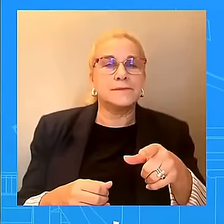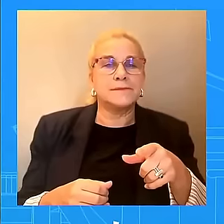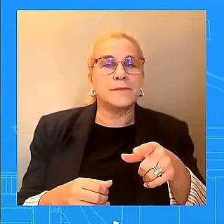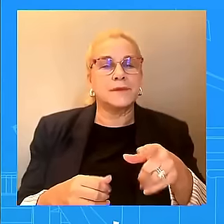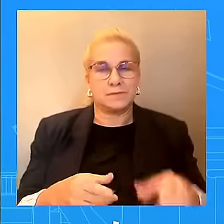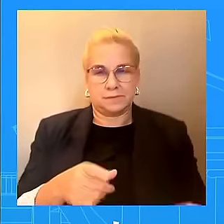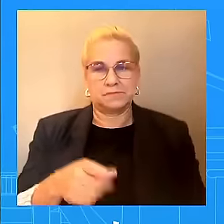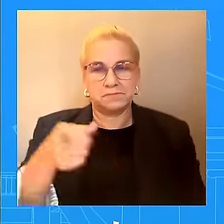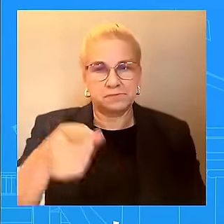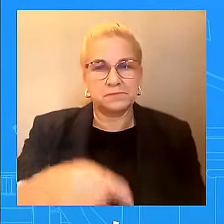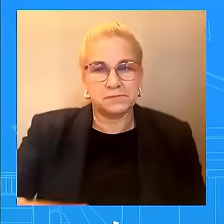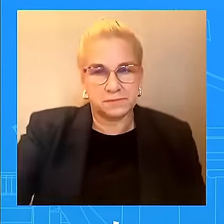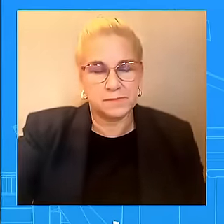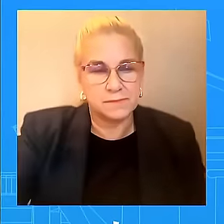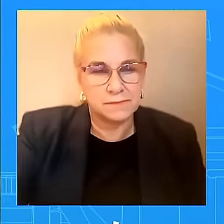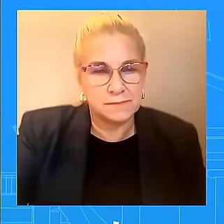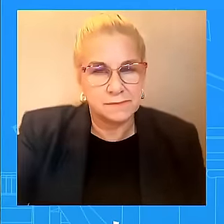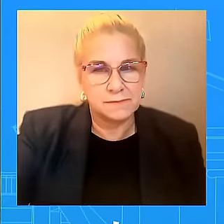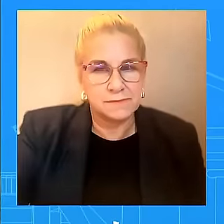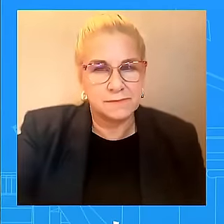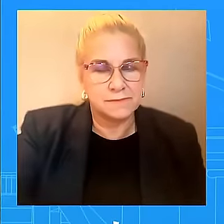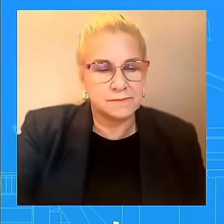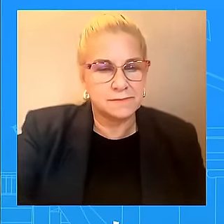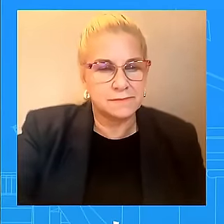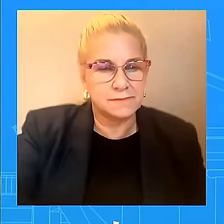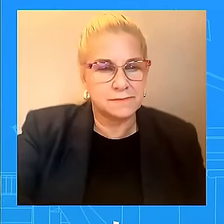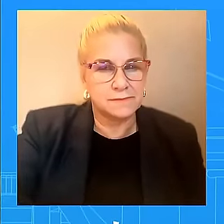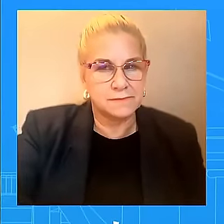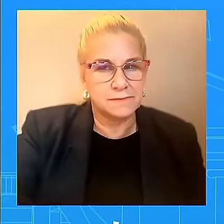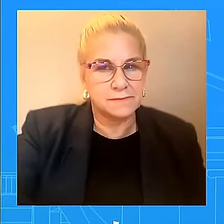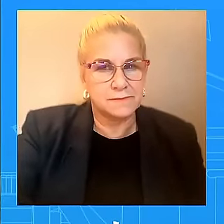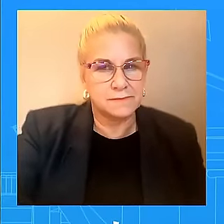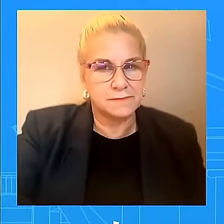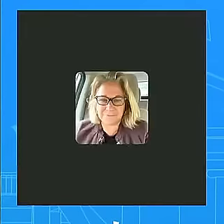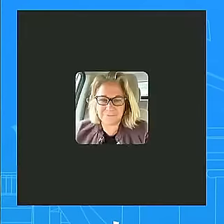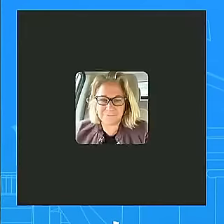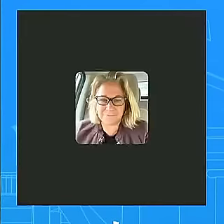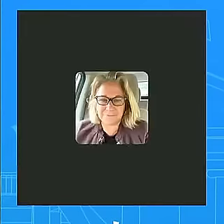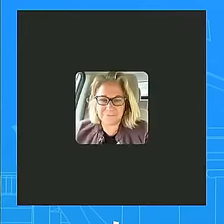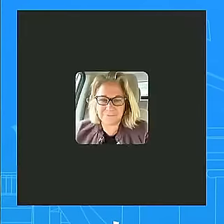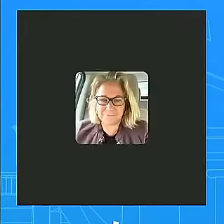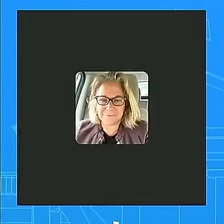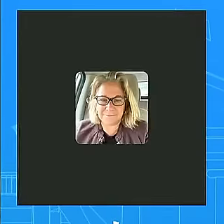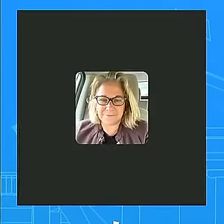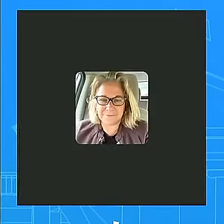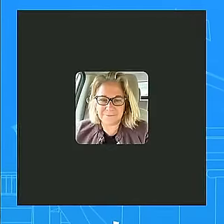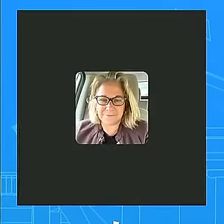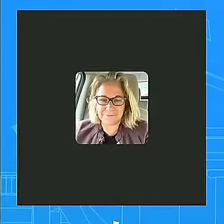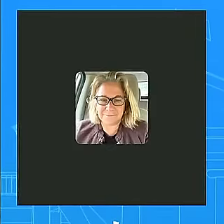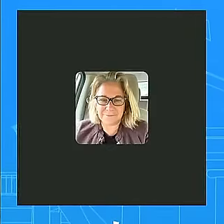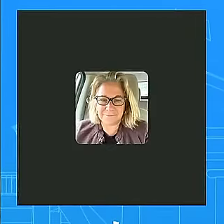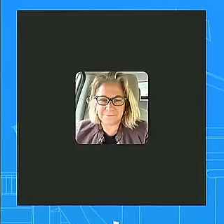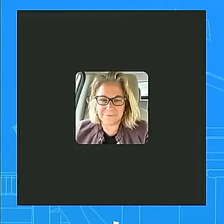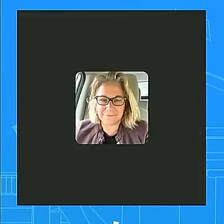just a couple of things on that. And, look, the President – what you saw the President do is honor